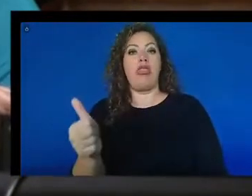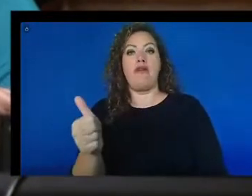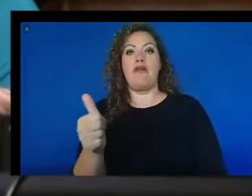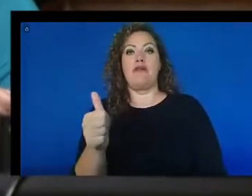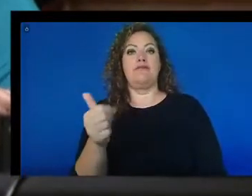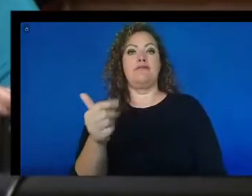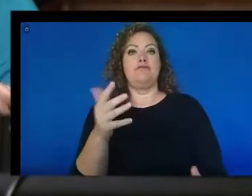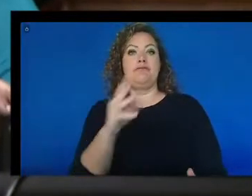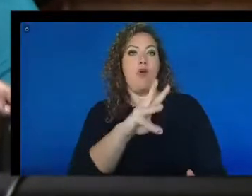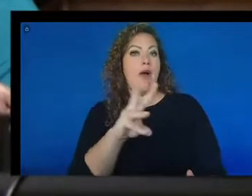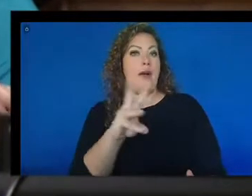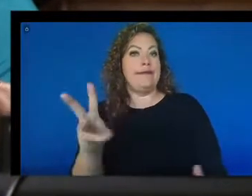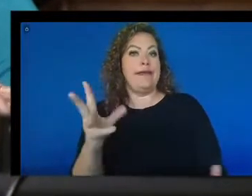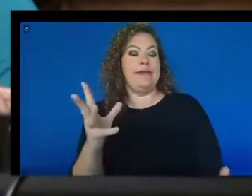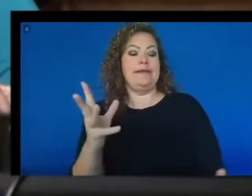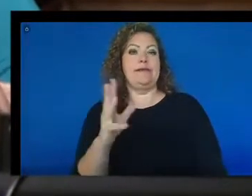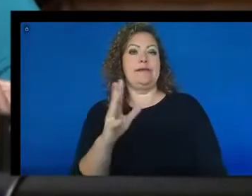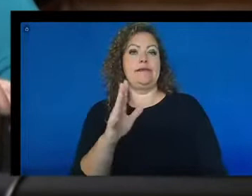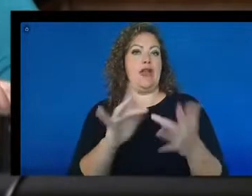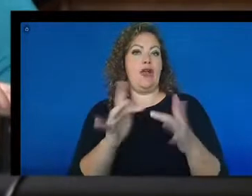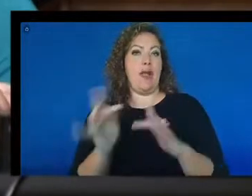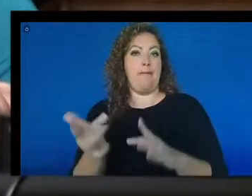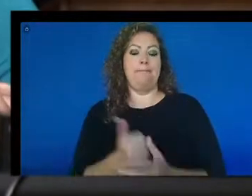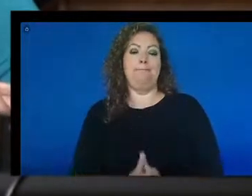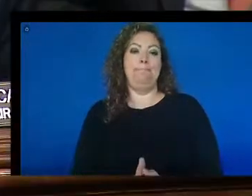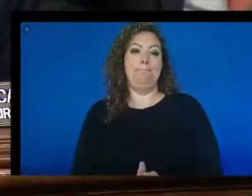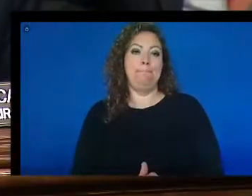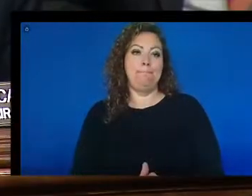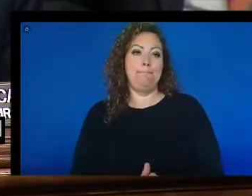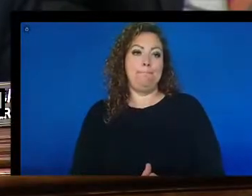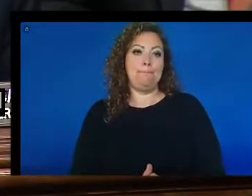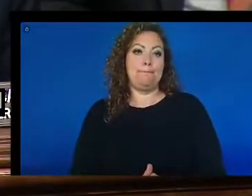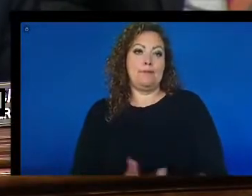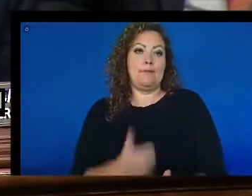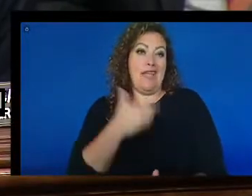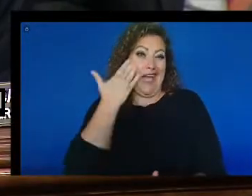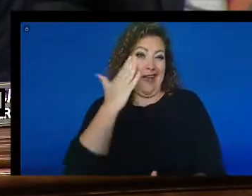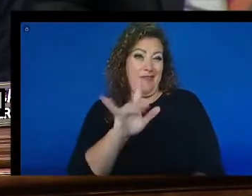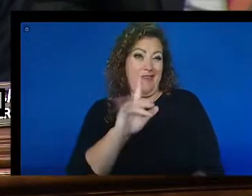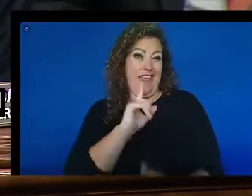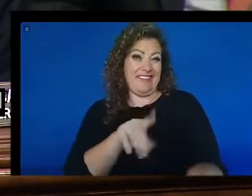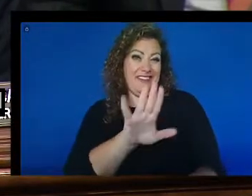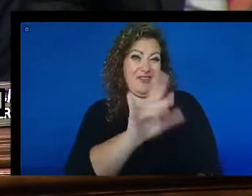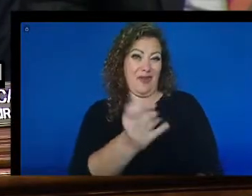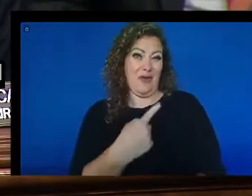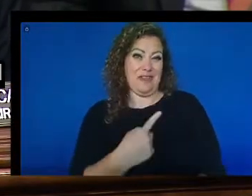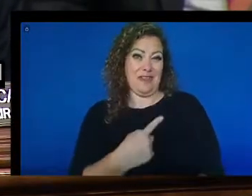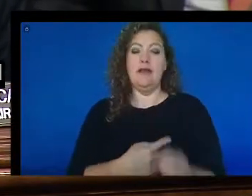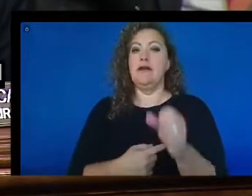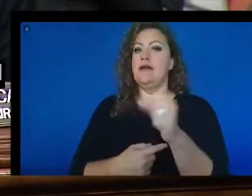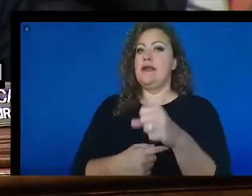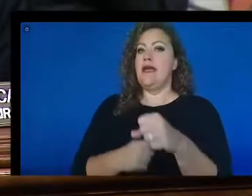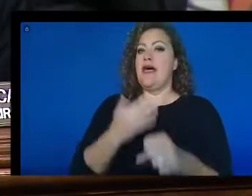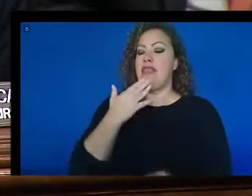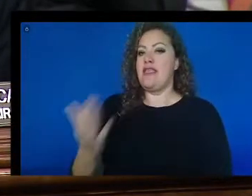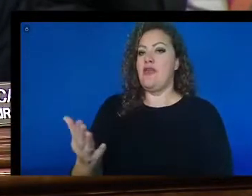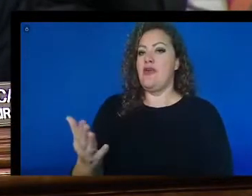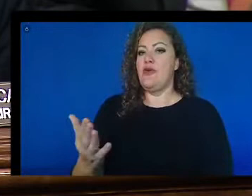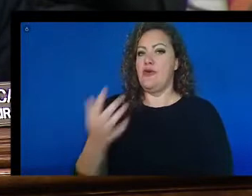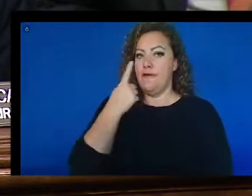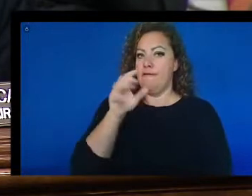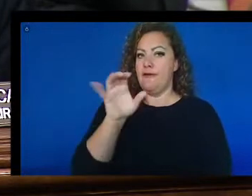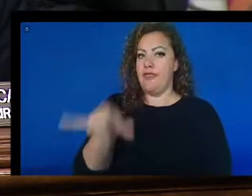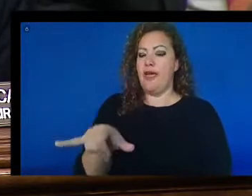in the internet. I don't know if I answered your question. Well, you did, and thank you for that